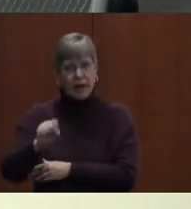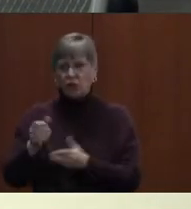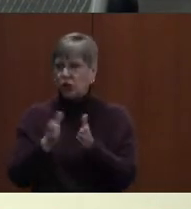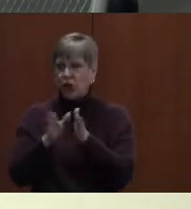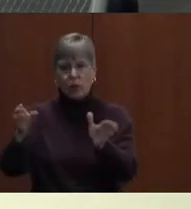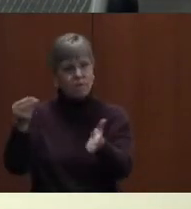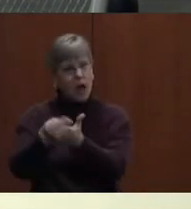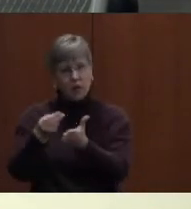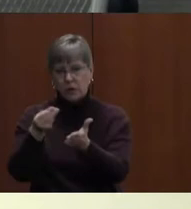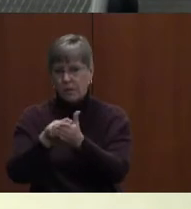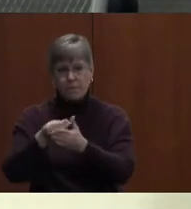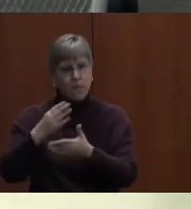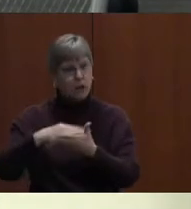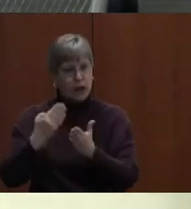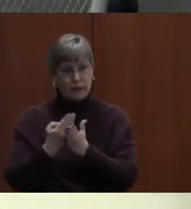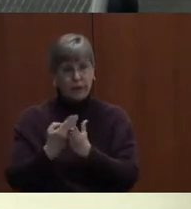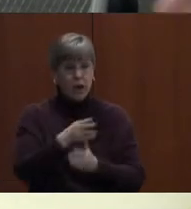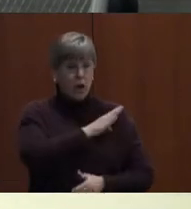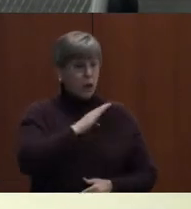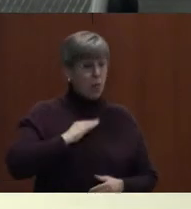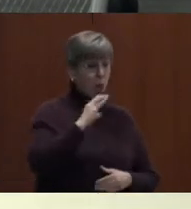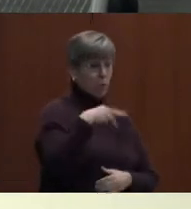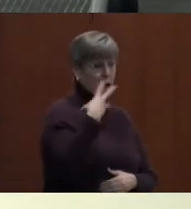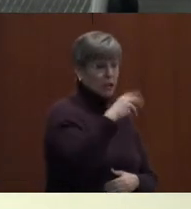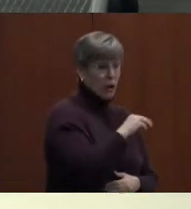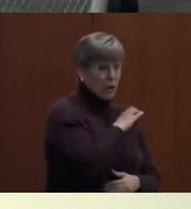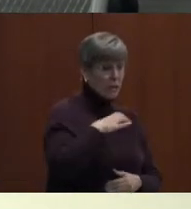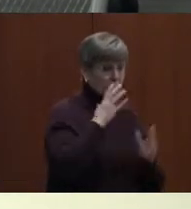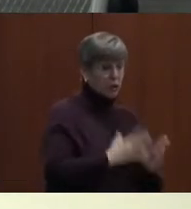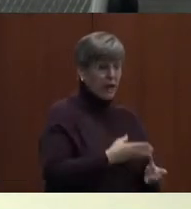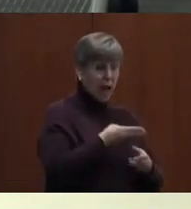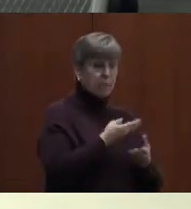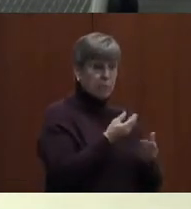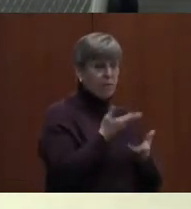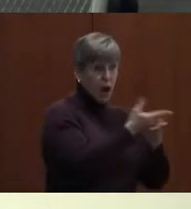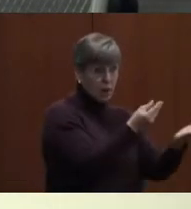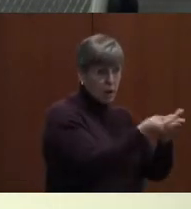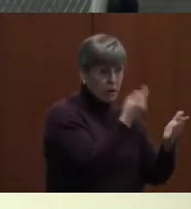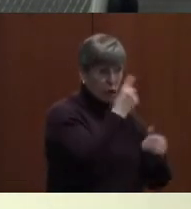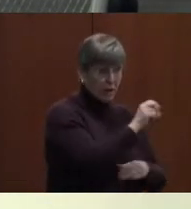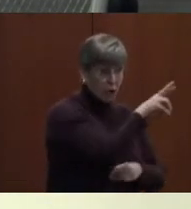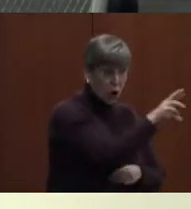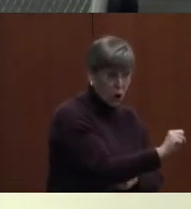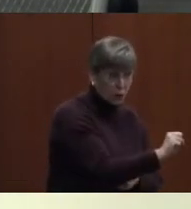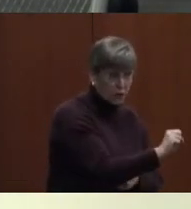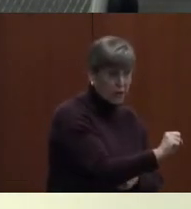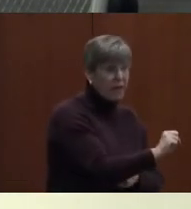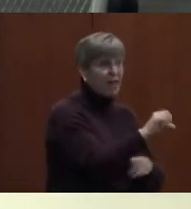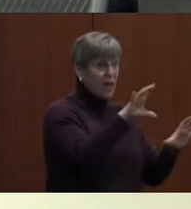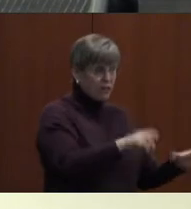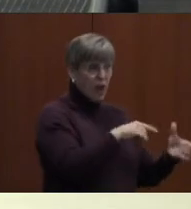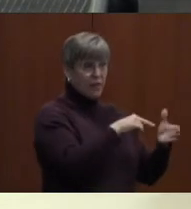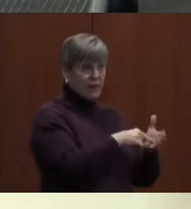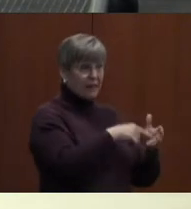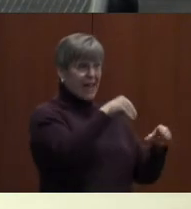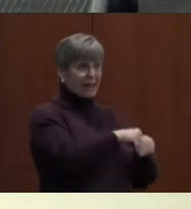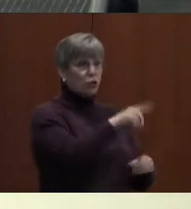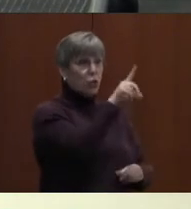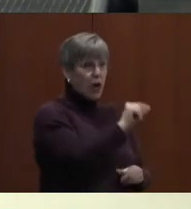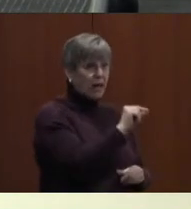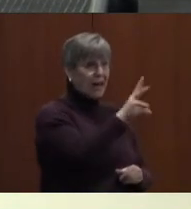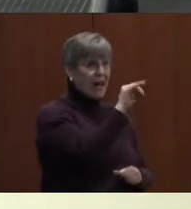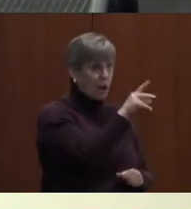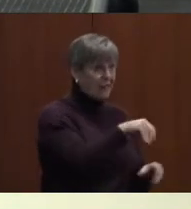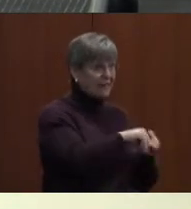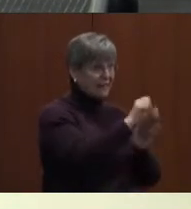fund budget. The Board of County Commissioners can fund the SROs as is done in over 20 counties throughout